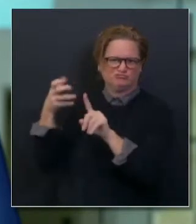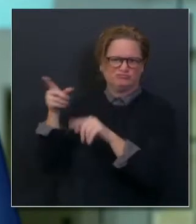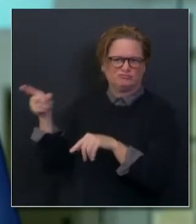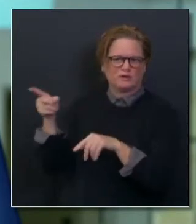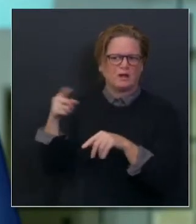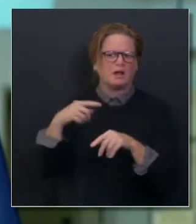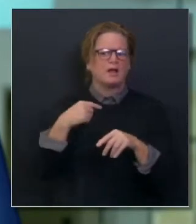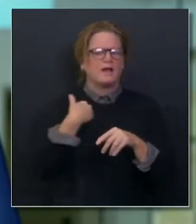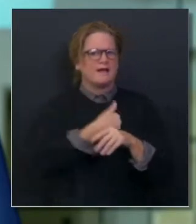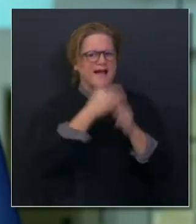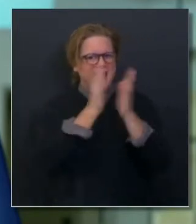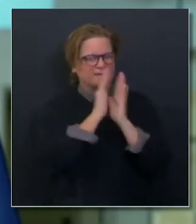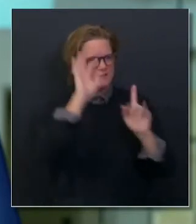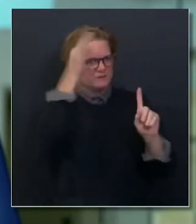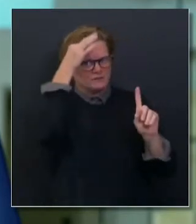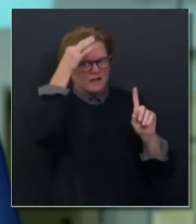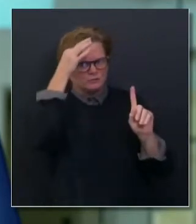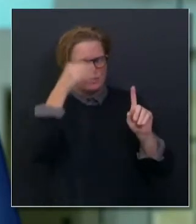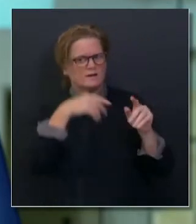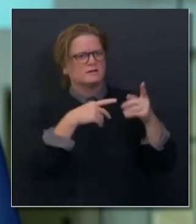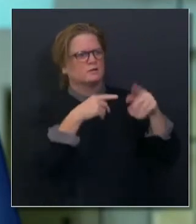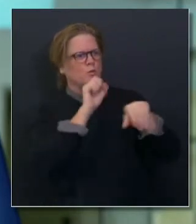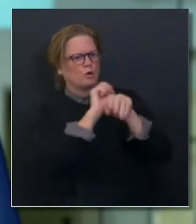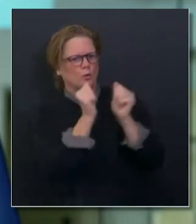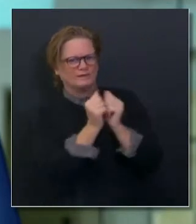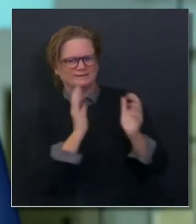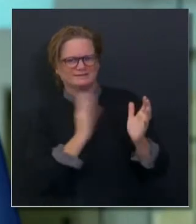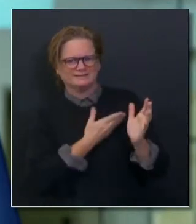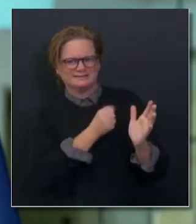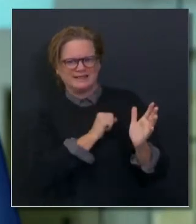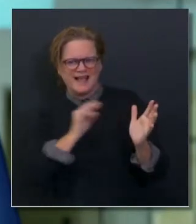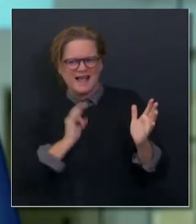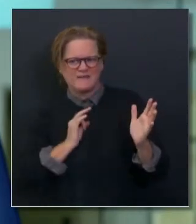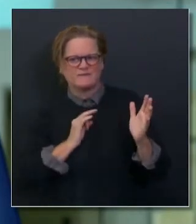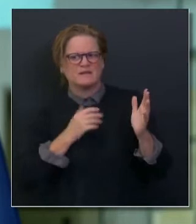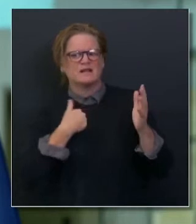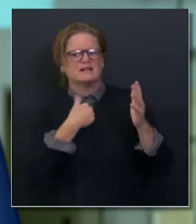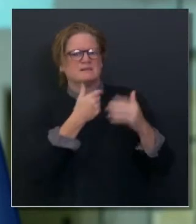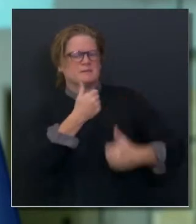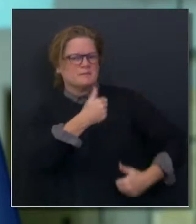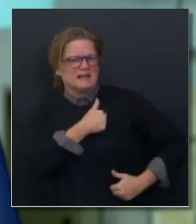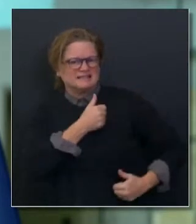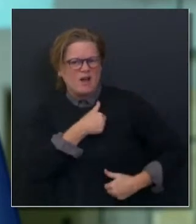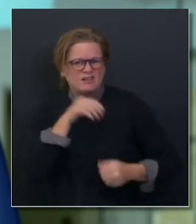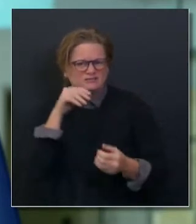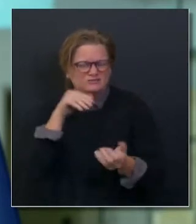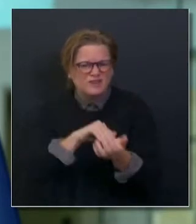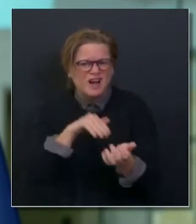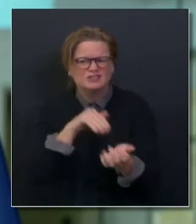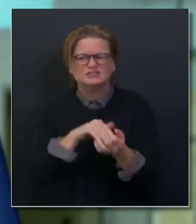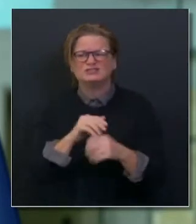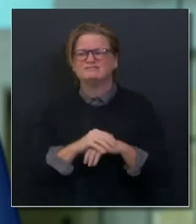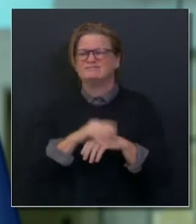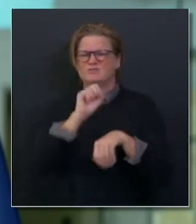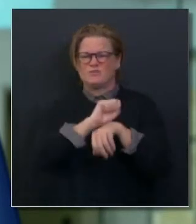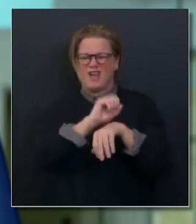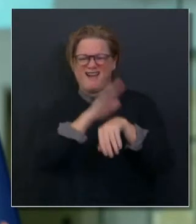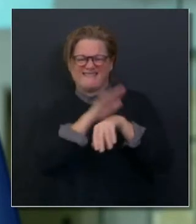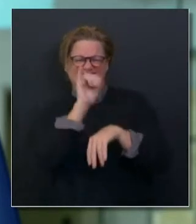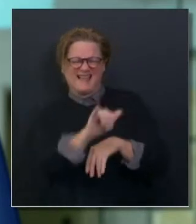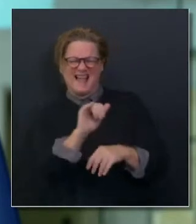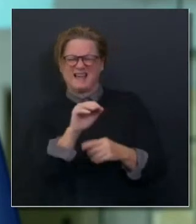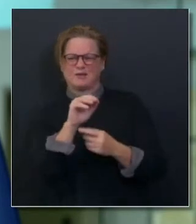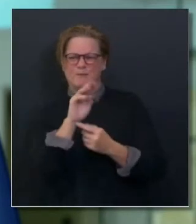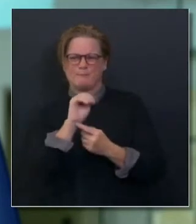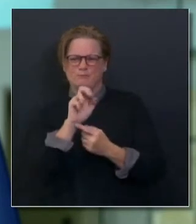the Mercy. think the staff, the talent there, could really aid California. So, of course, that is another potential resource. But